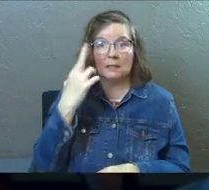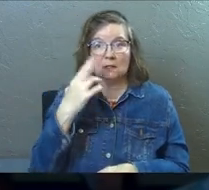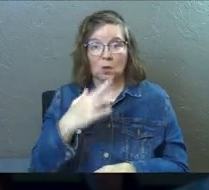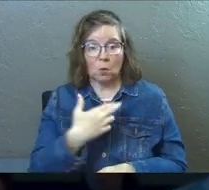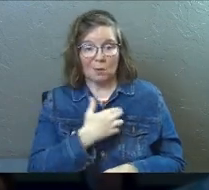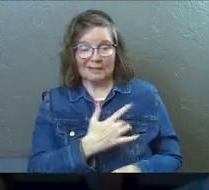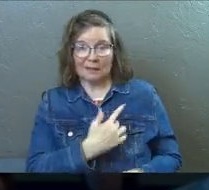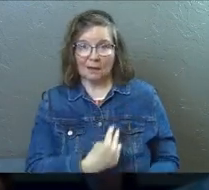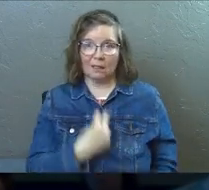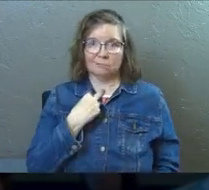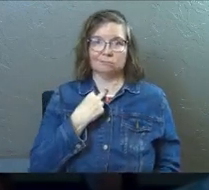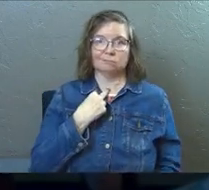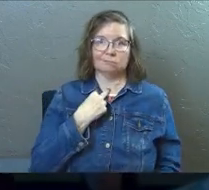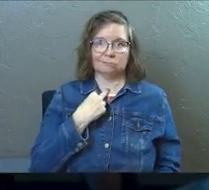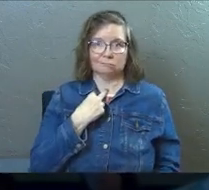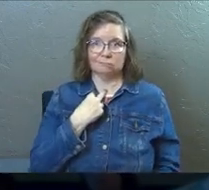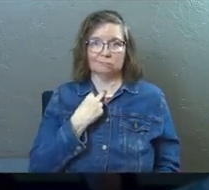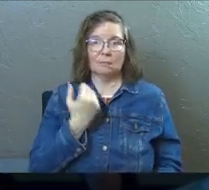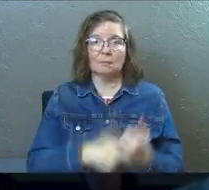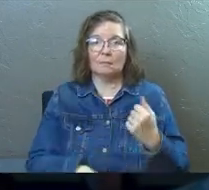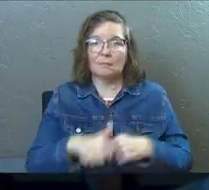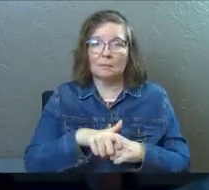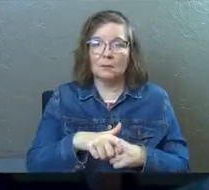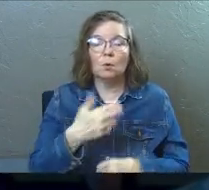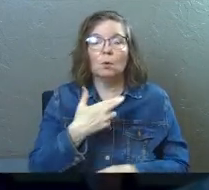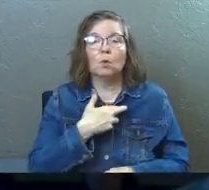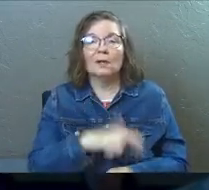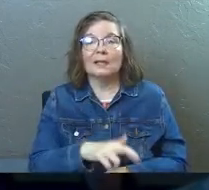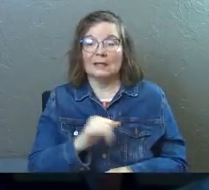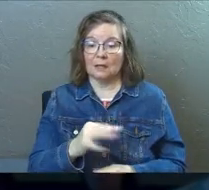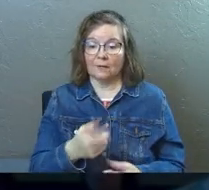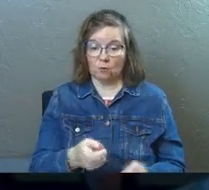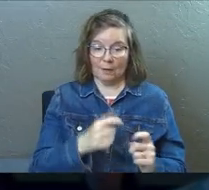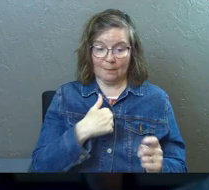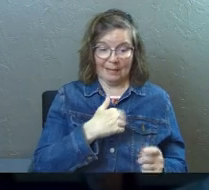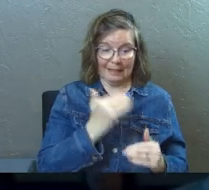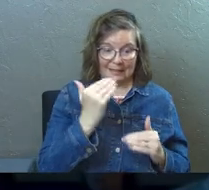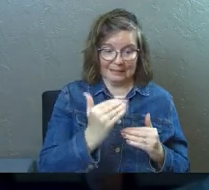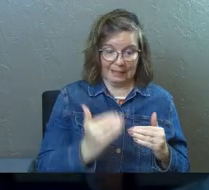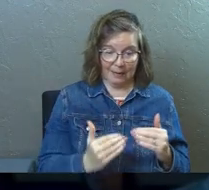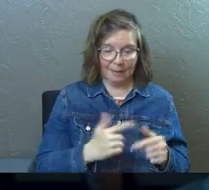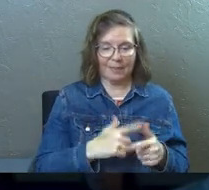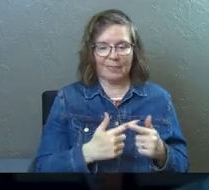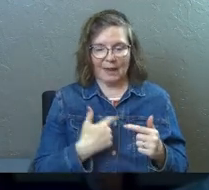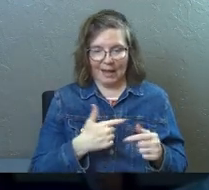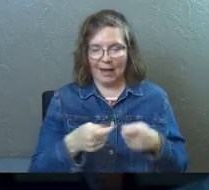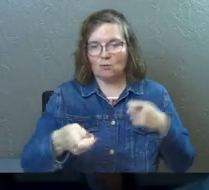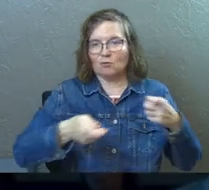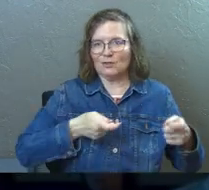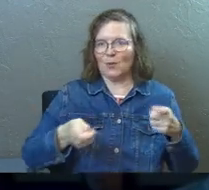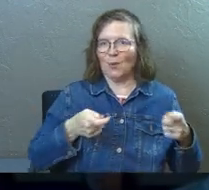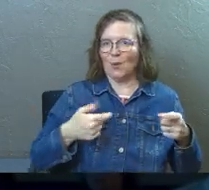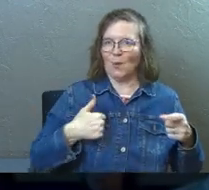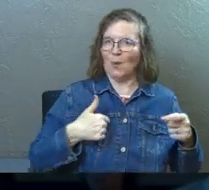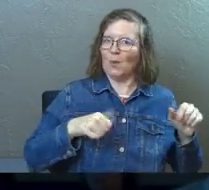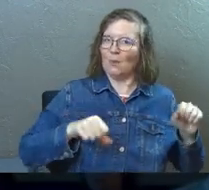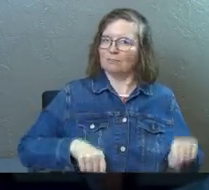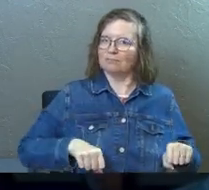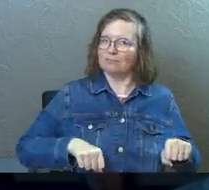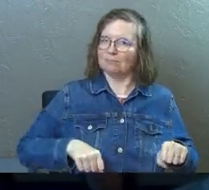stuck every single time. Religion is, if you give me the steps, then I can control the steps.